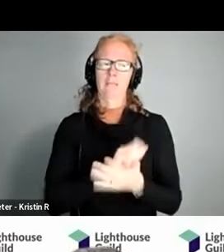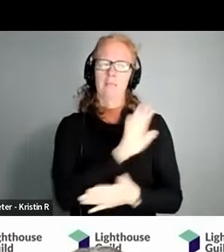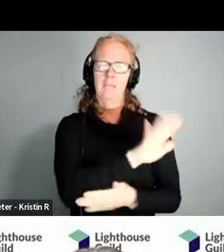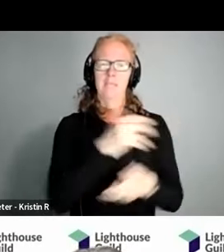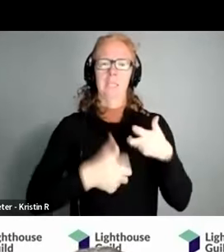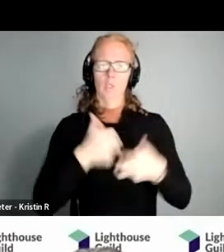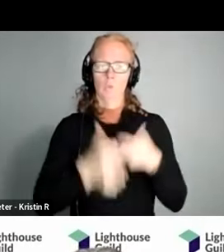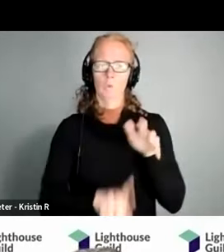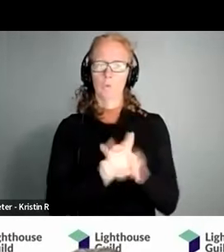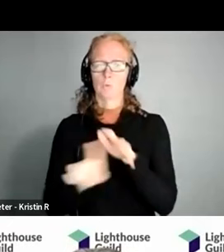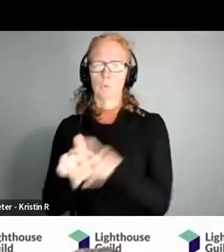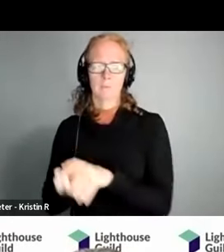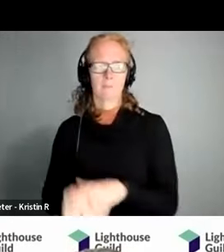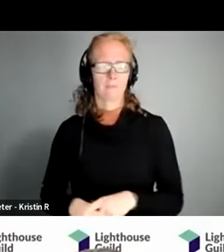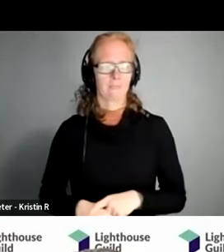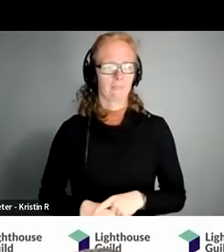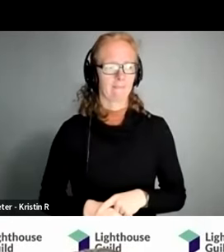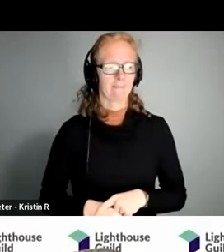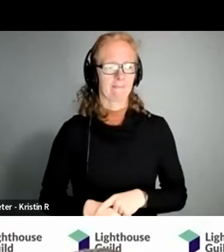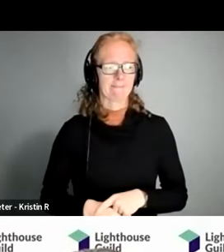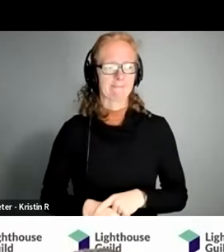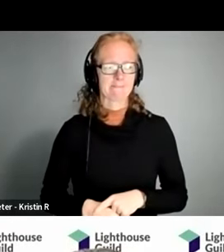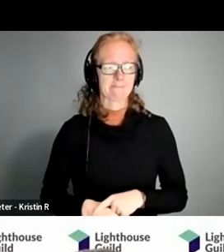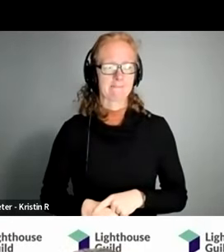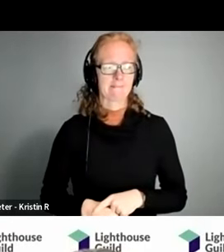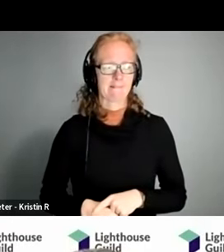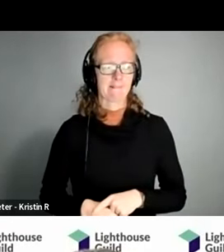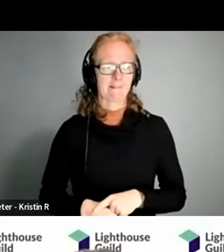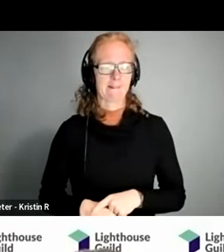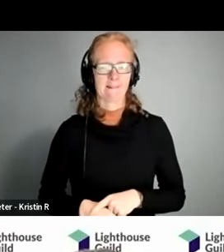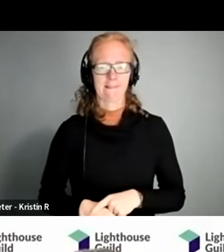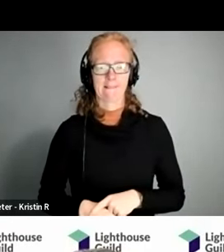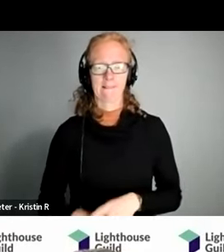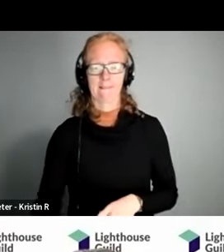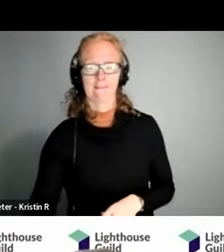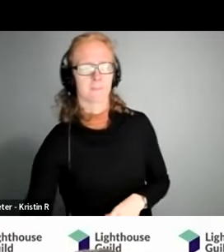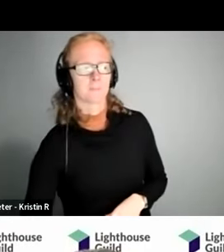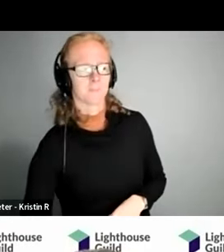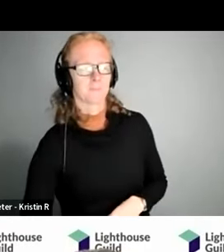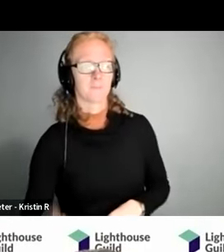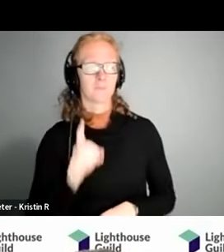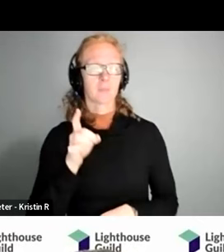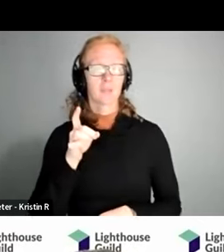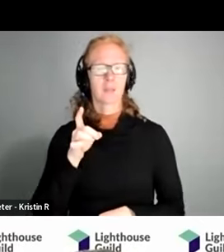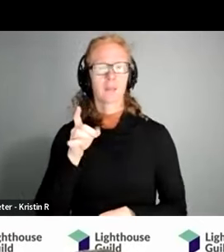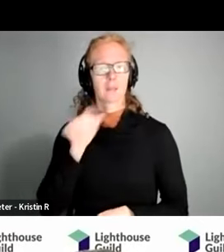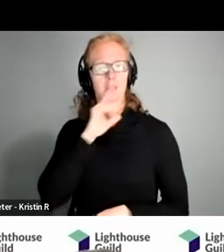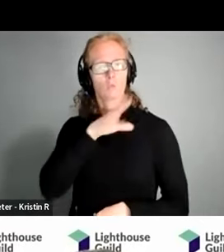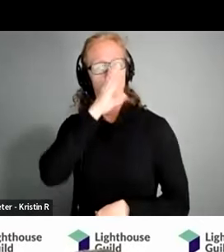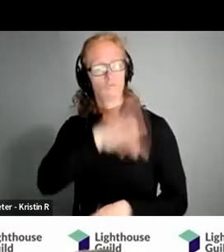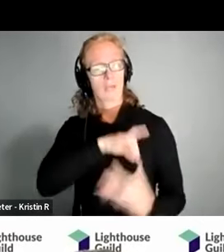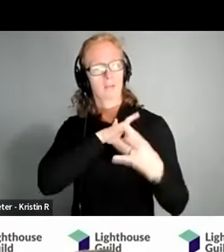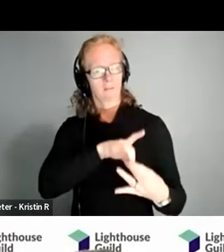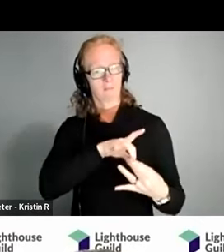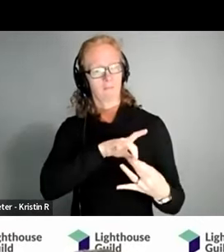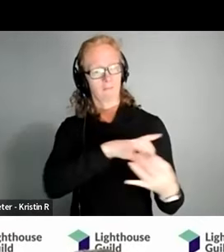that you know that he was bringing to the table so to speak so i'm i'm very glad that there is now this direct tie-in